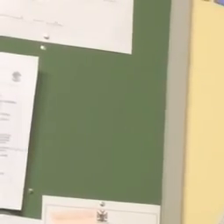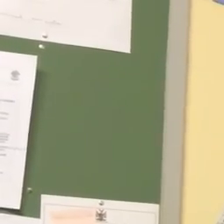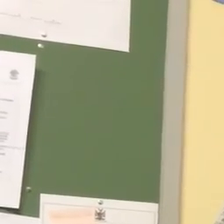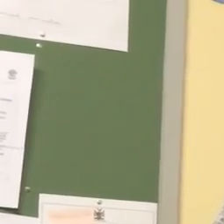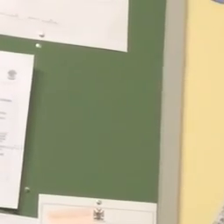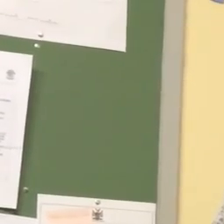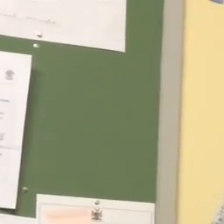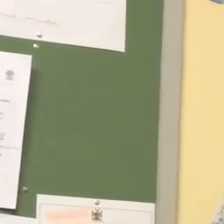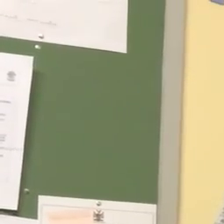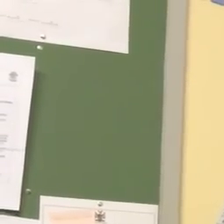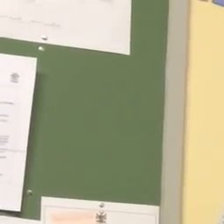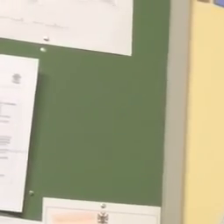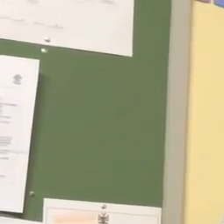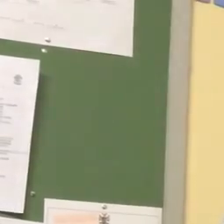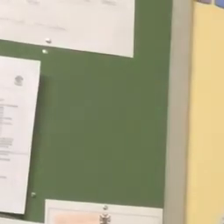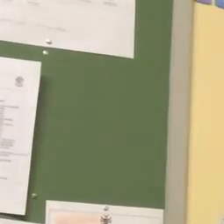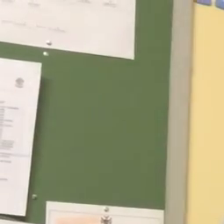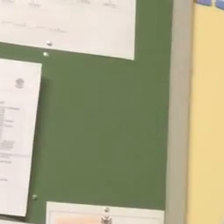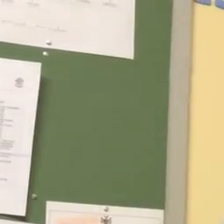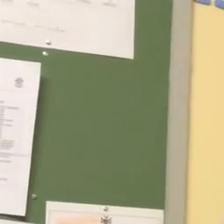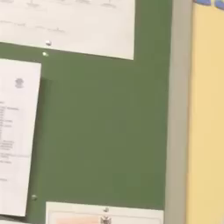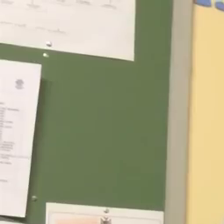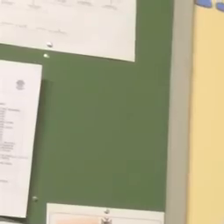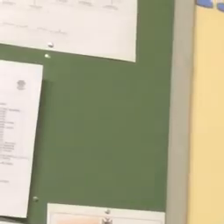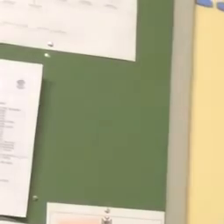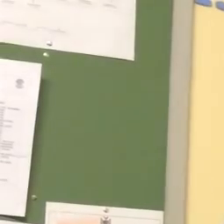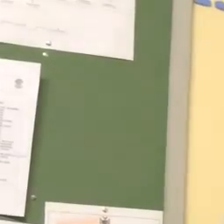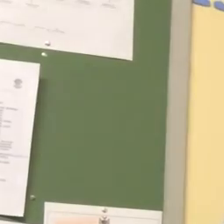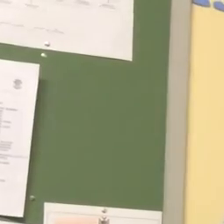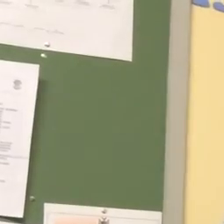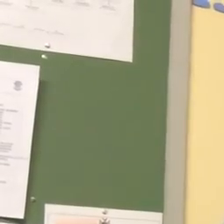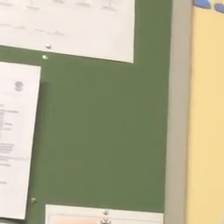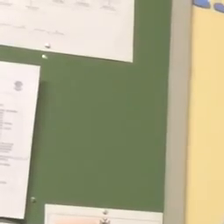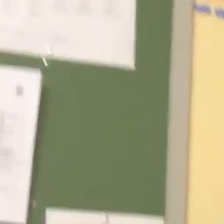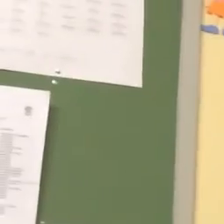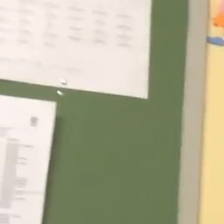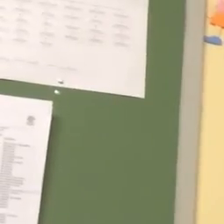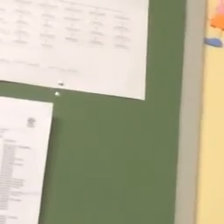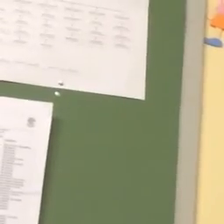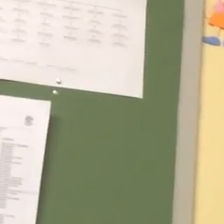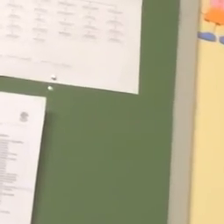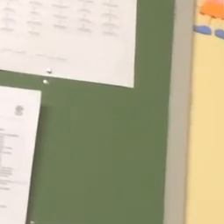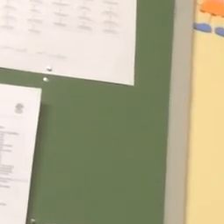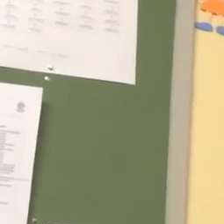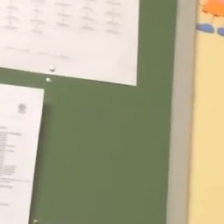office uh ohanguena region as a resource teacher um thank you for